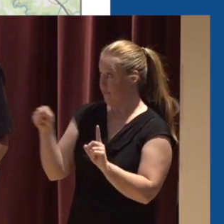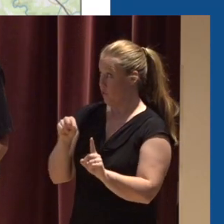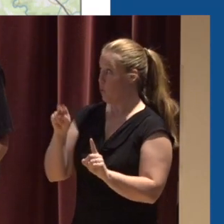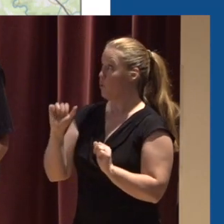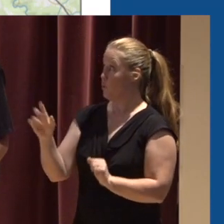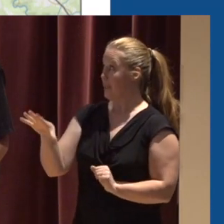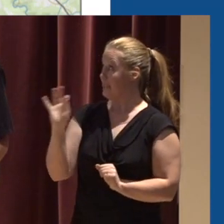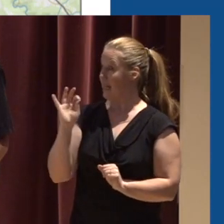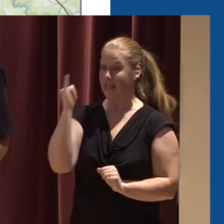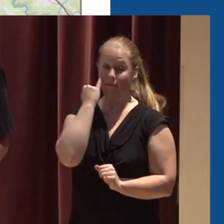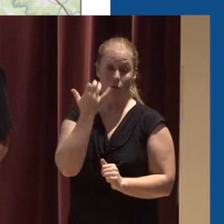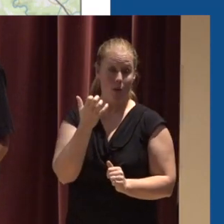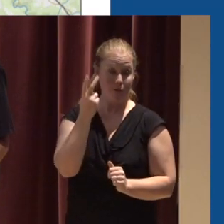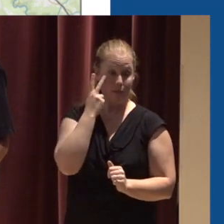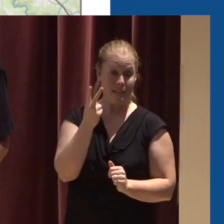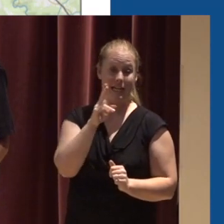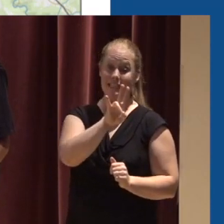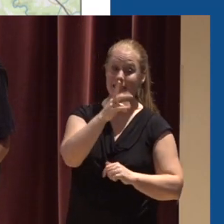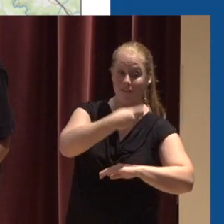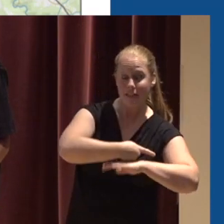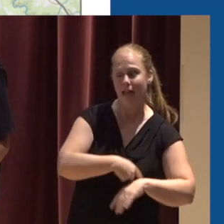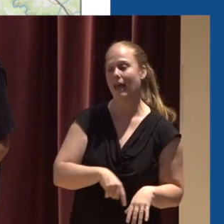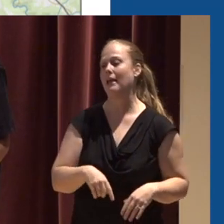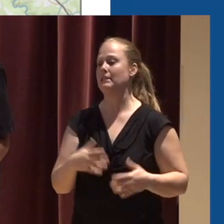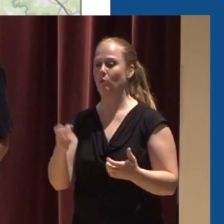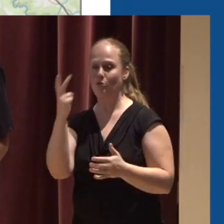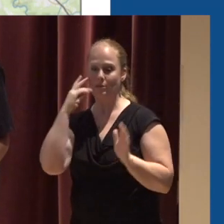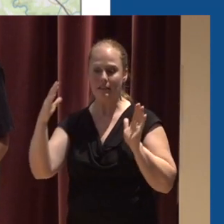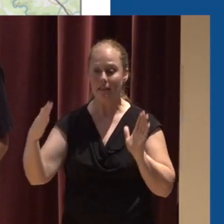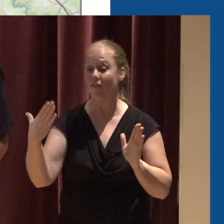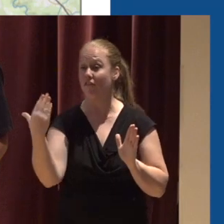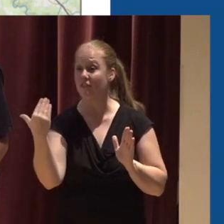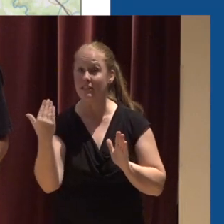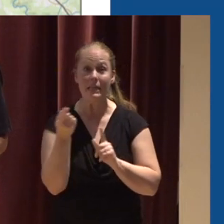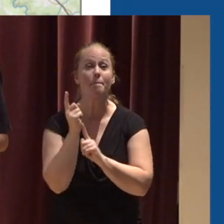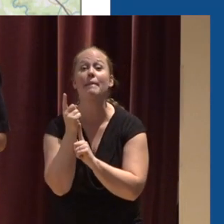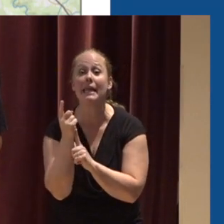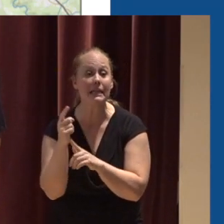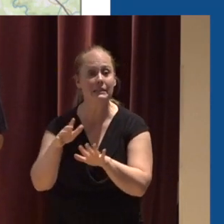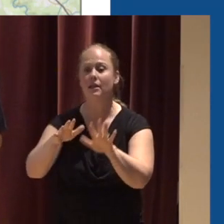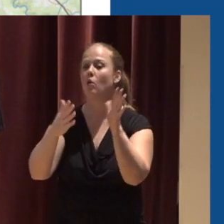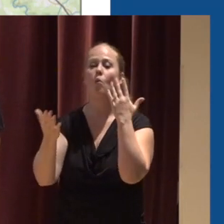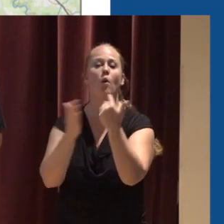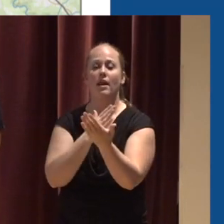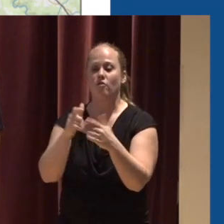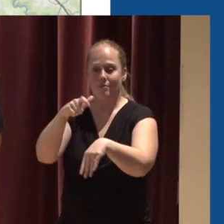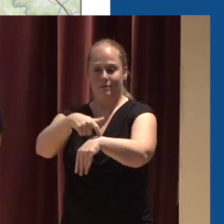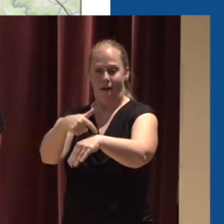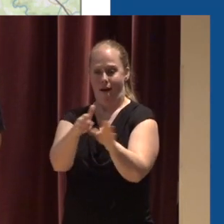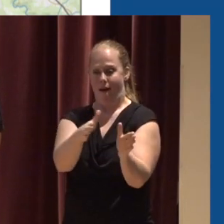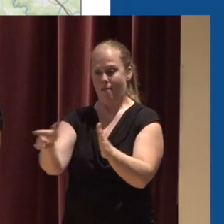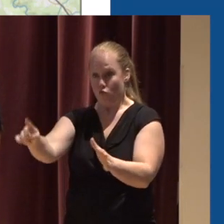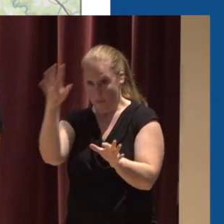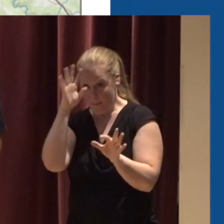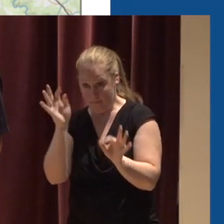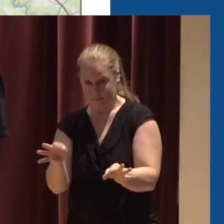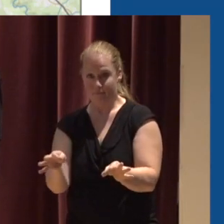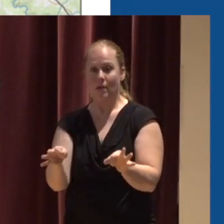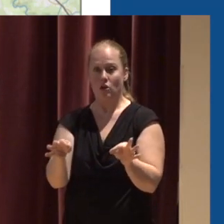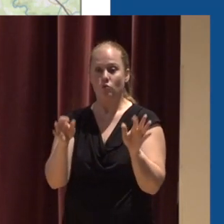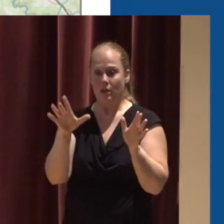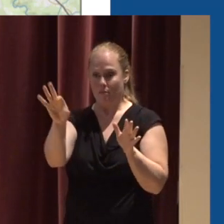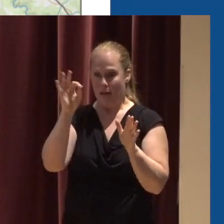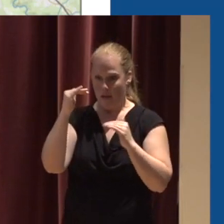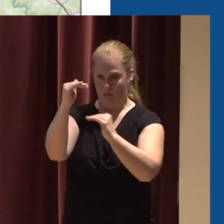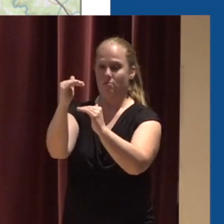select whether you want to see it in 7 days Whether you want to see it in the last 15 minutes It really gives you that first up close personal view